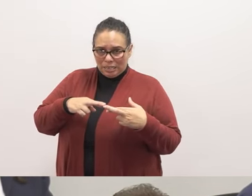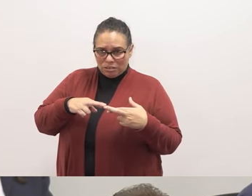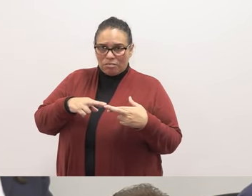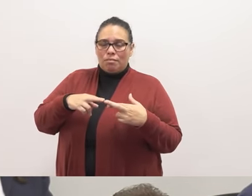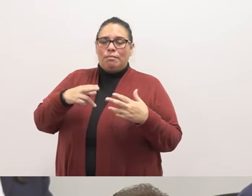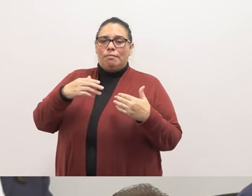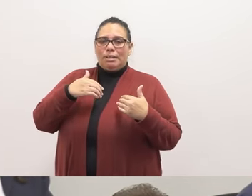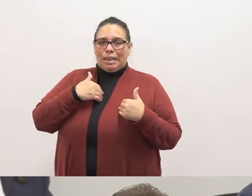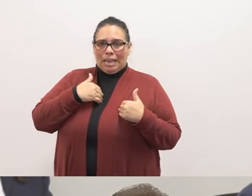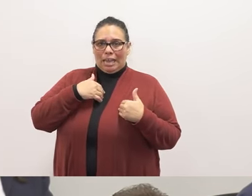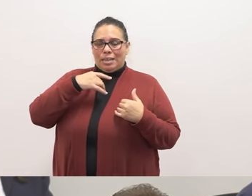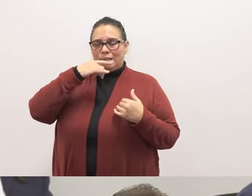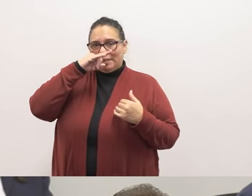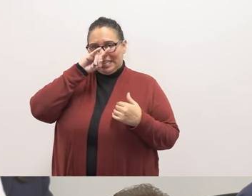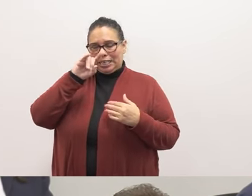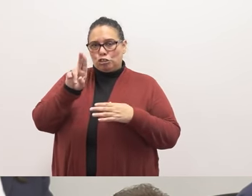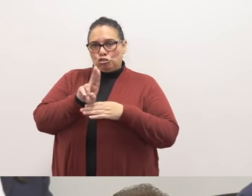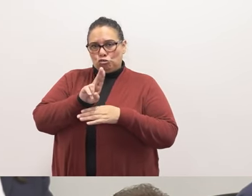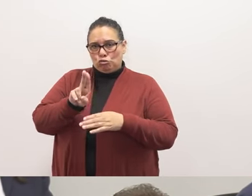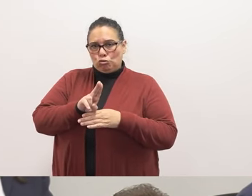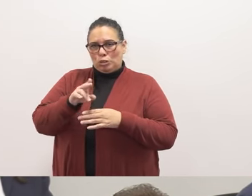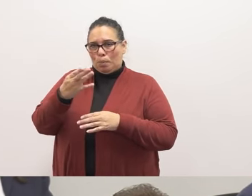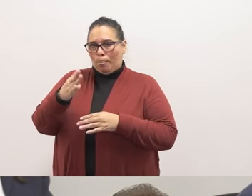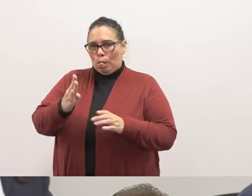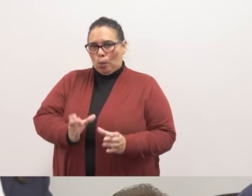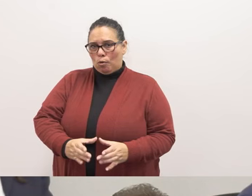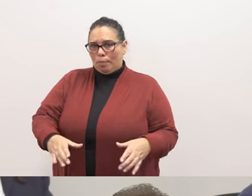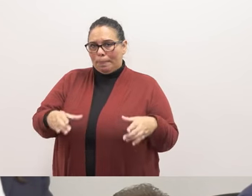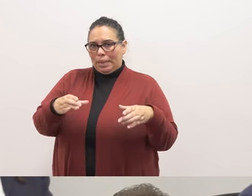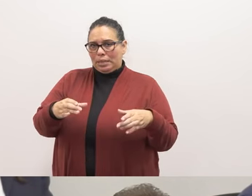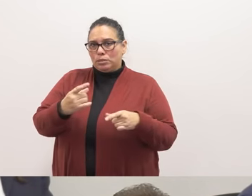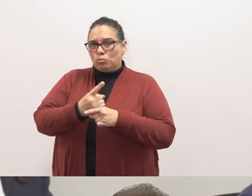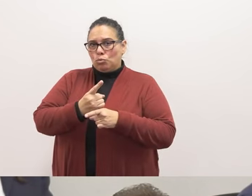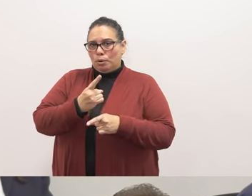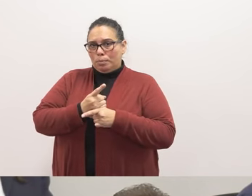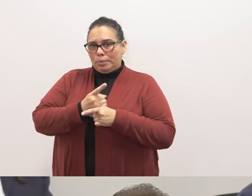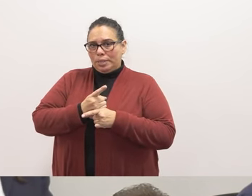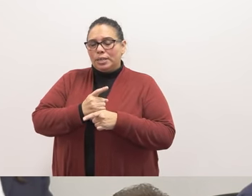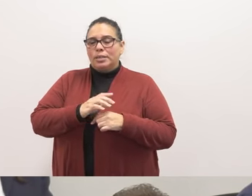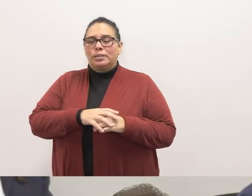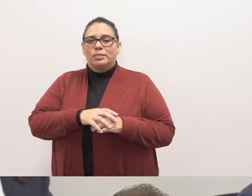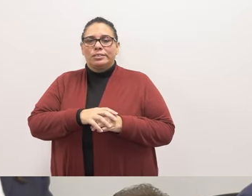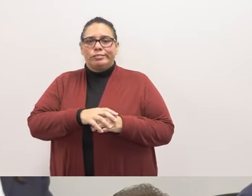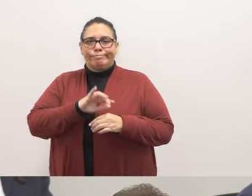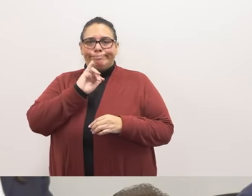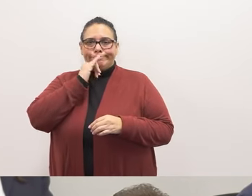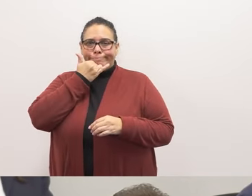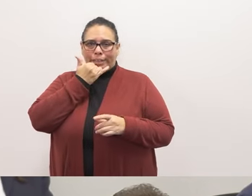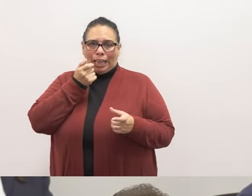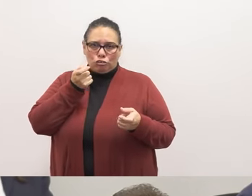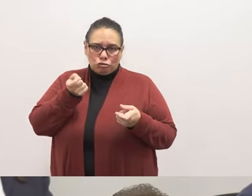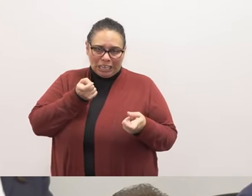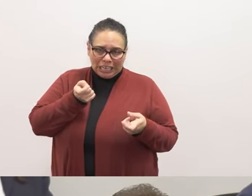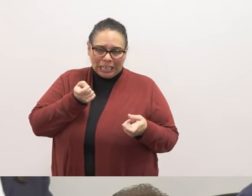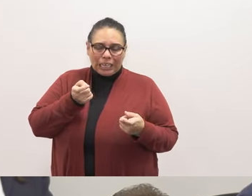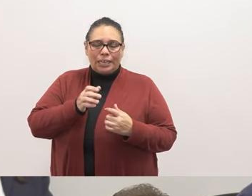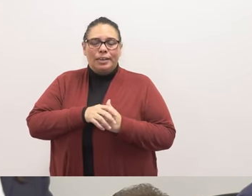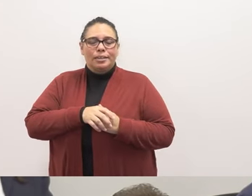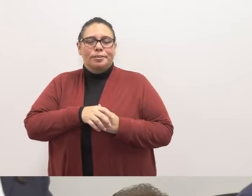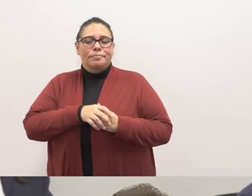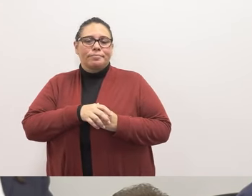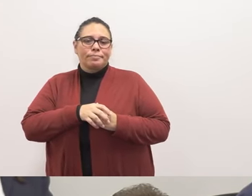use those recycling bins properly. So they have been mistreated, and many